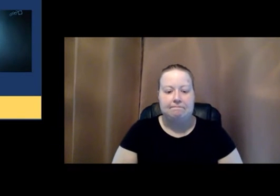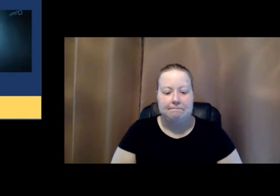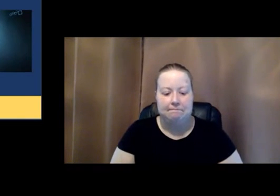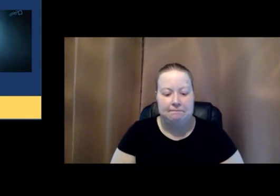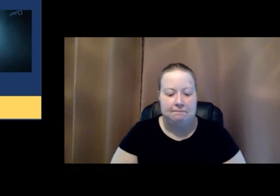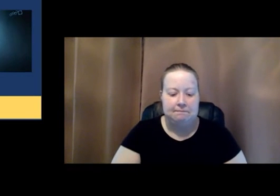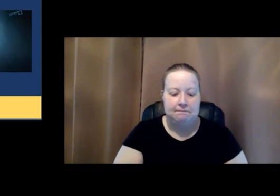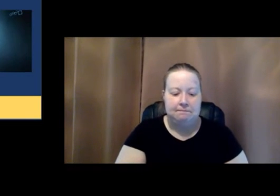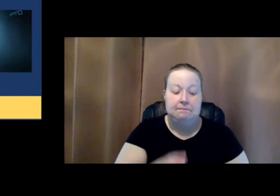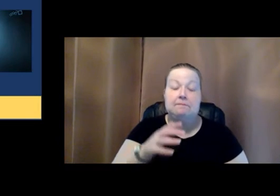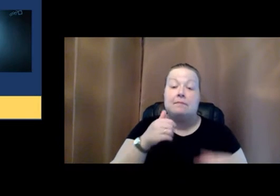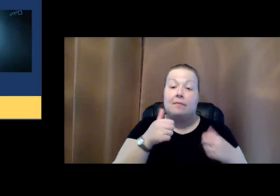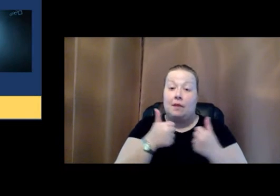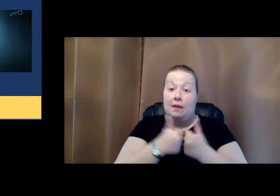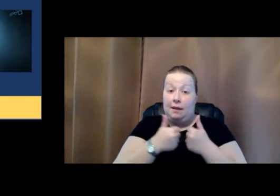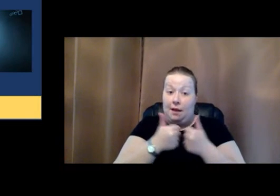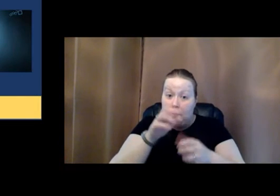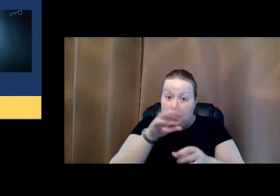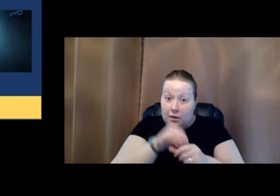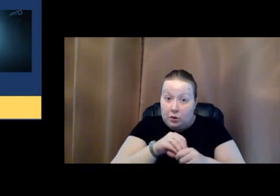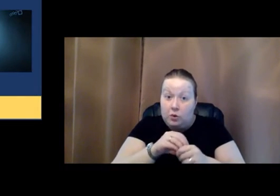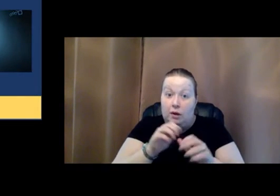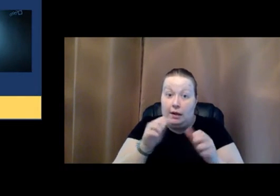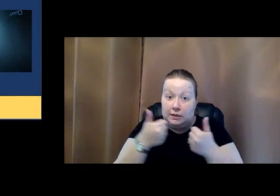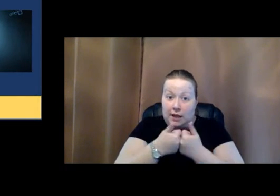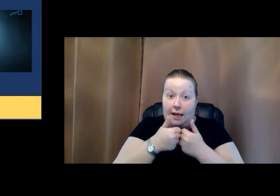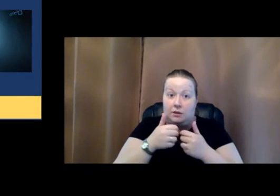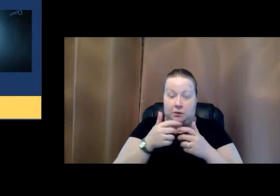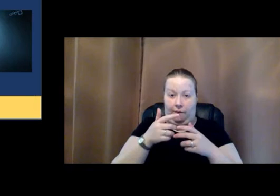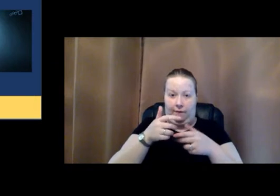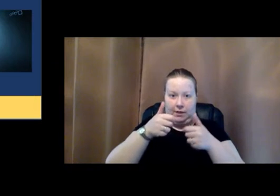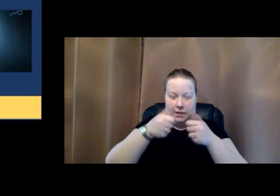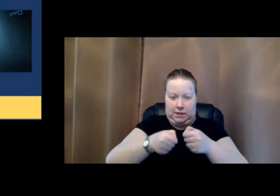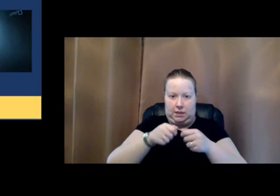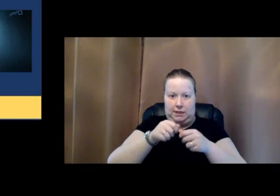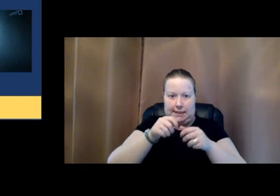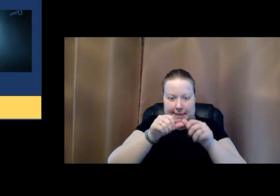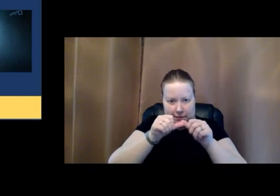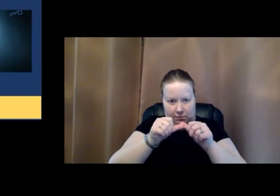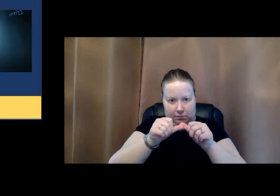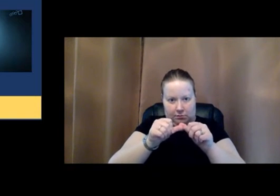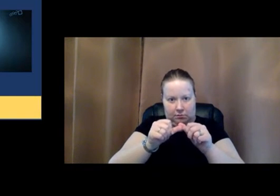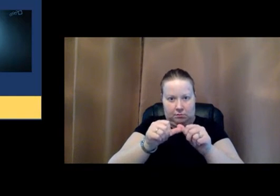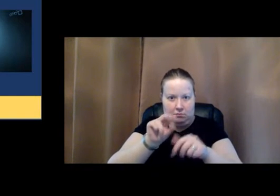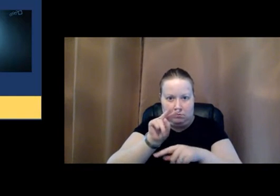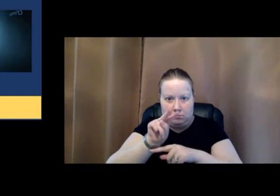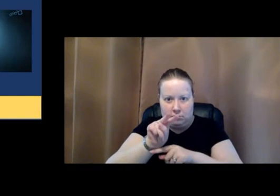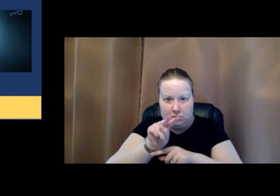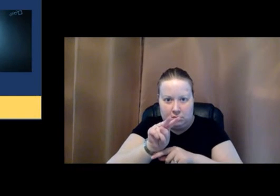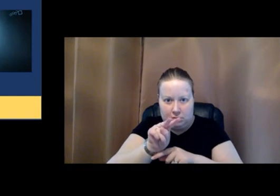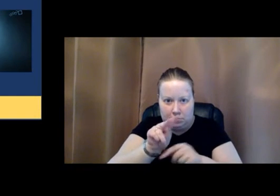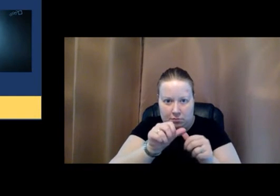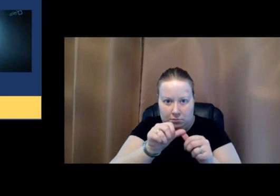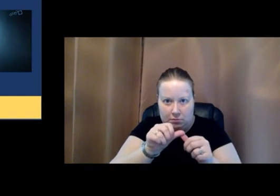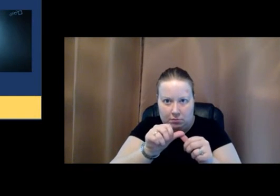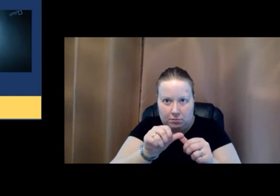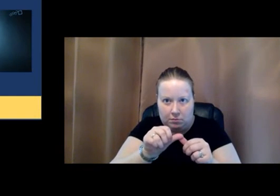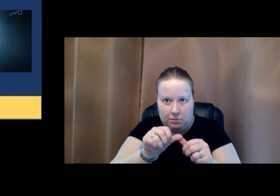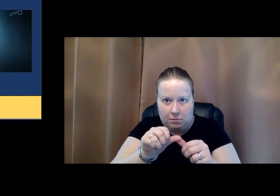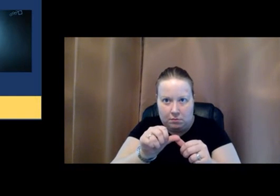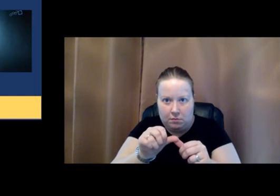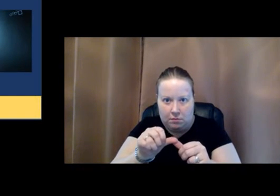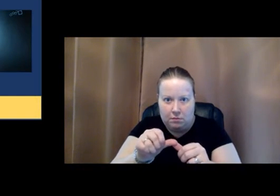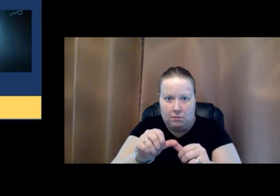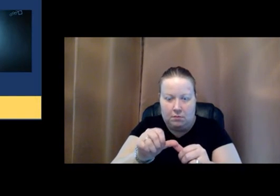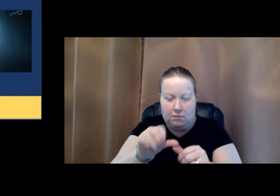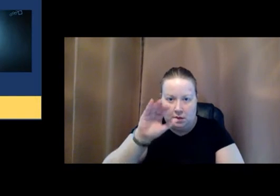The games include a challenge of holding a steady fixation of gaze, the children holding their eyes steadily